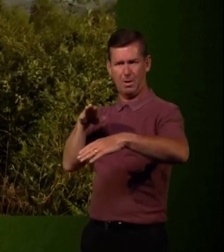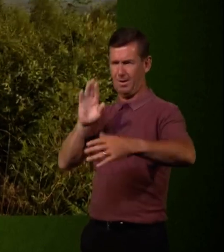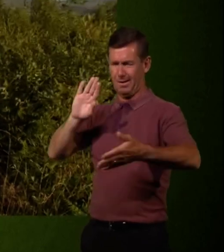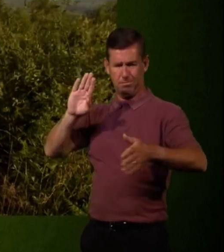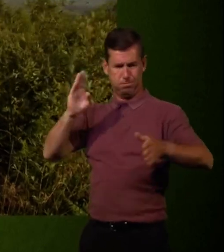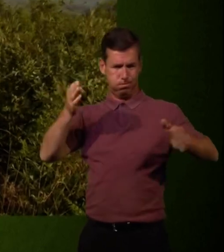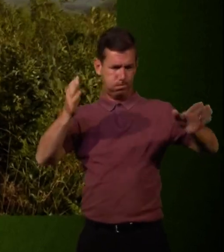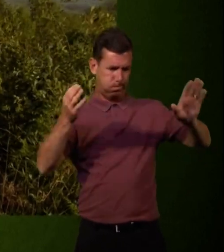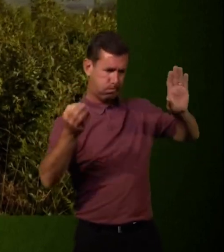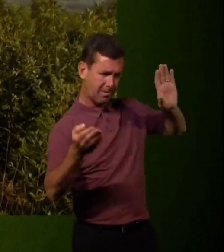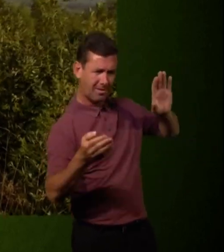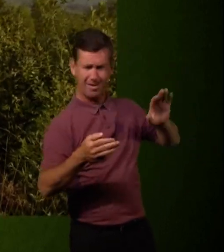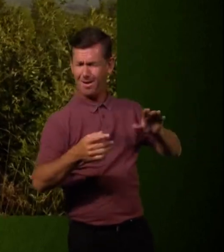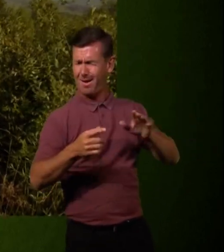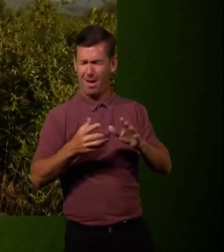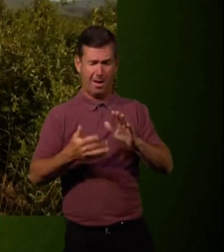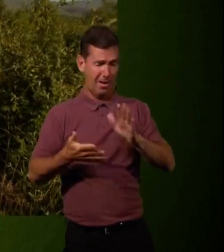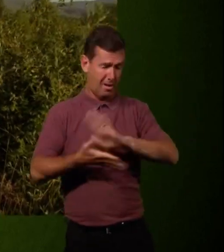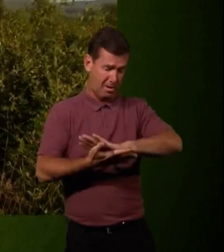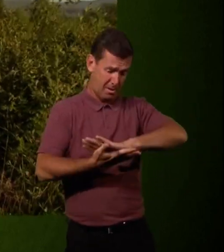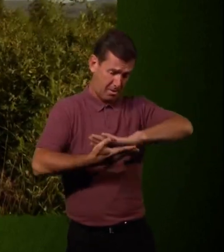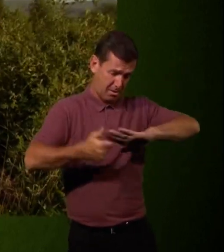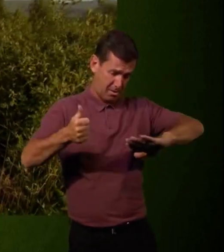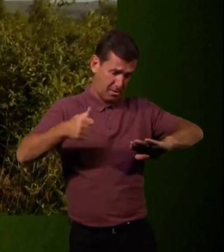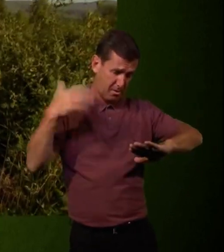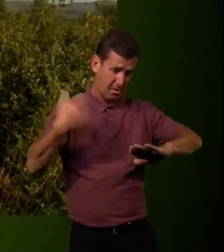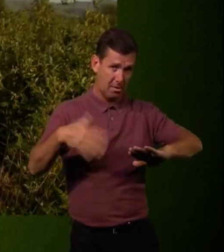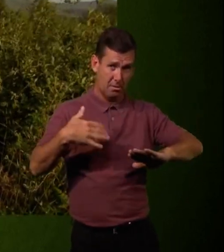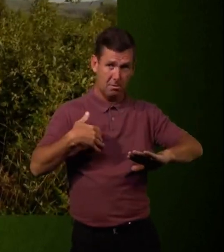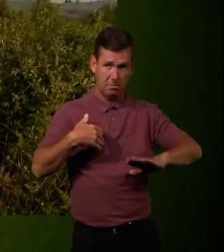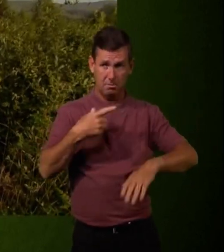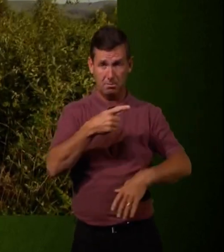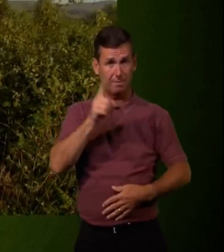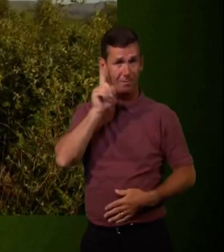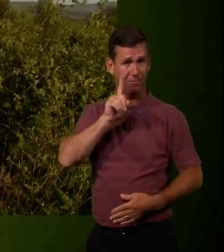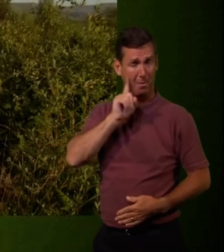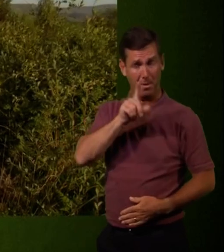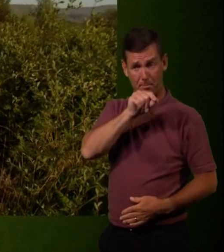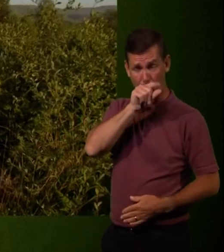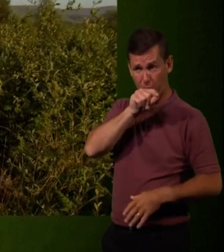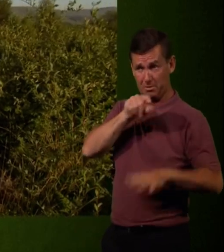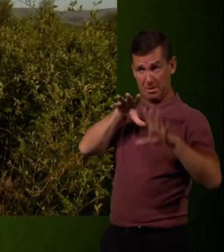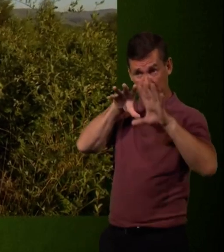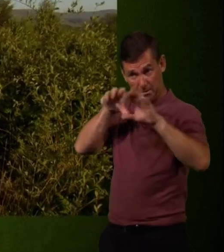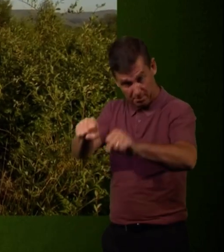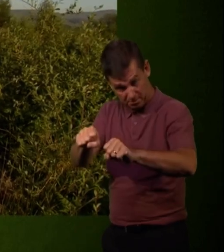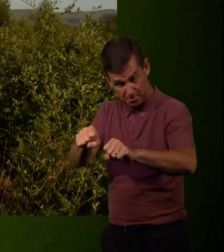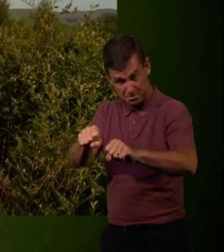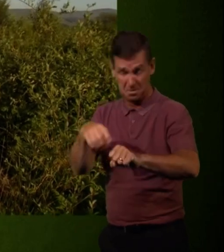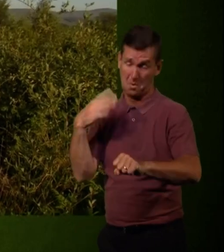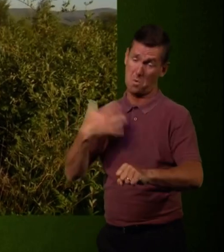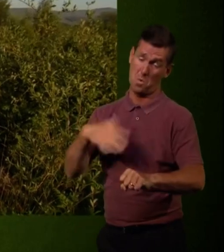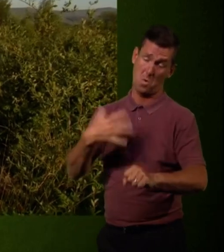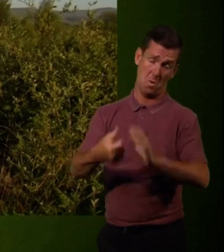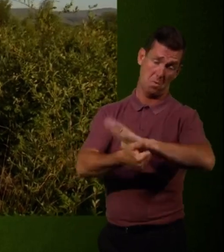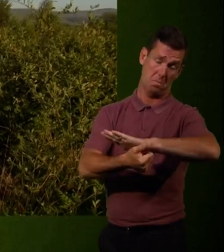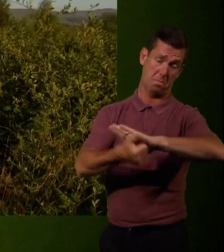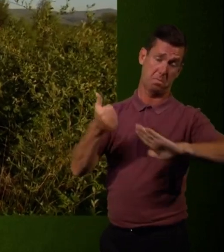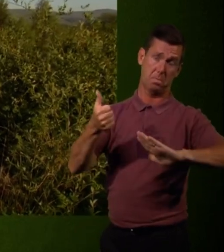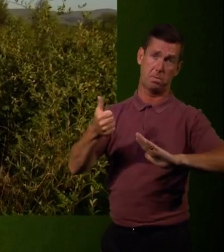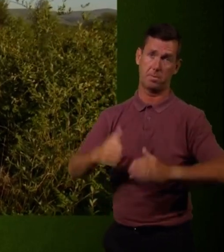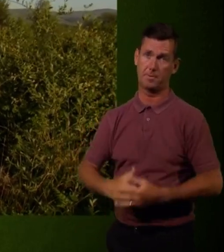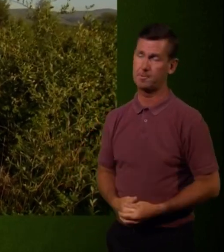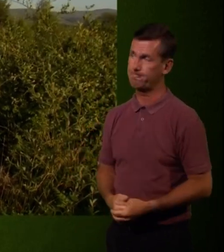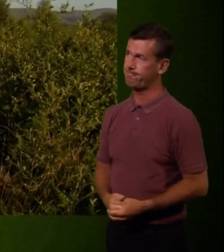can turn in mid-flight. They're really amazing. So for that female to be able to pluck those out of the air is really really impressive.